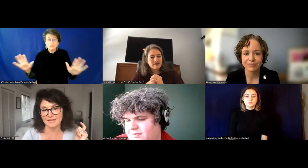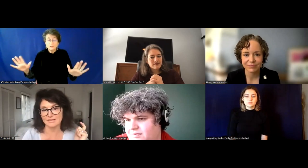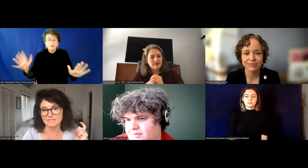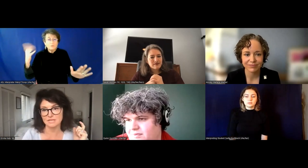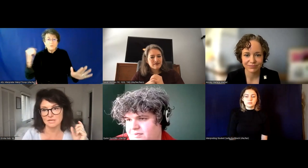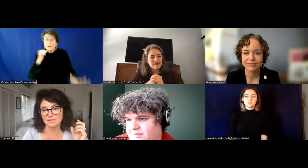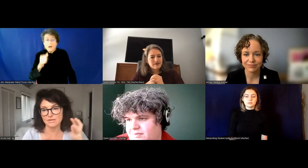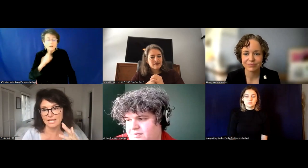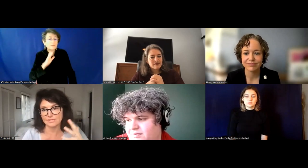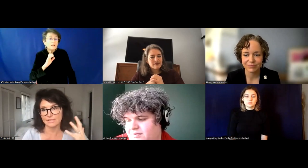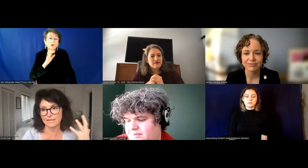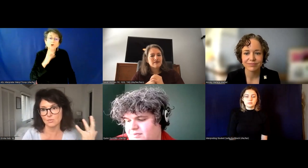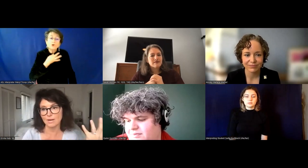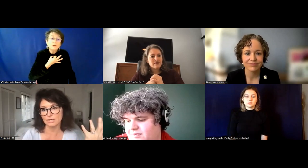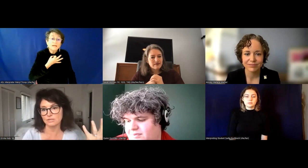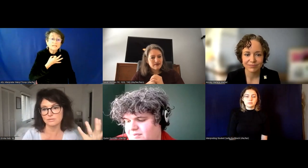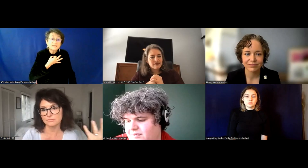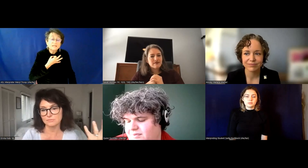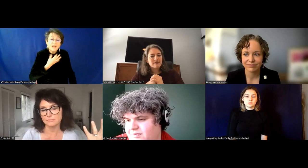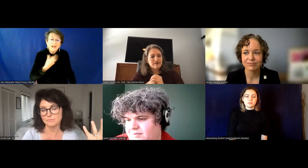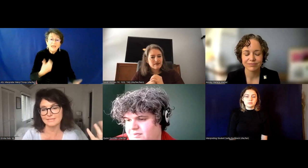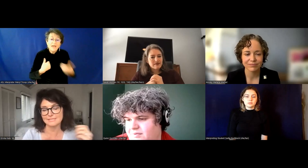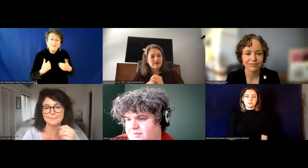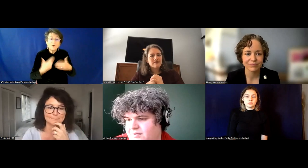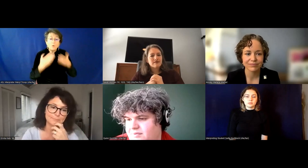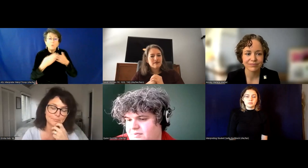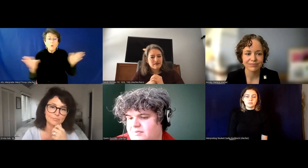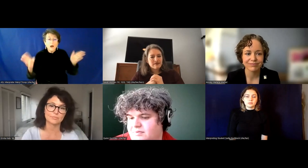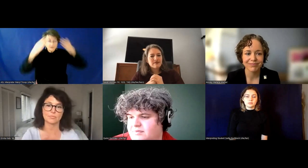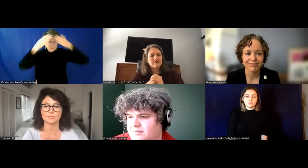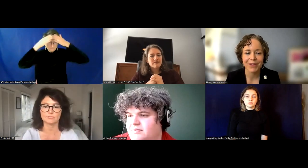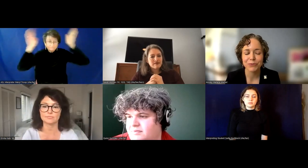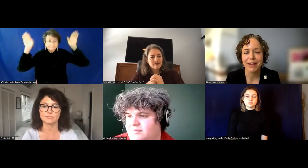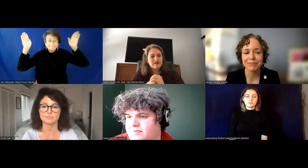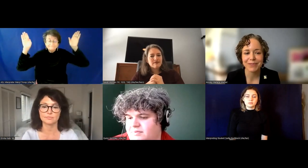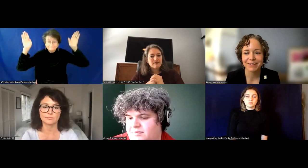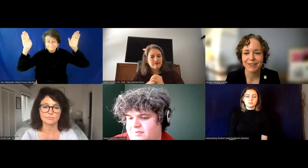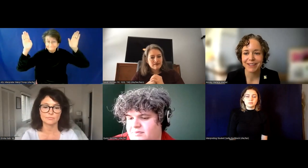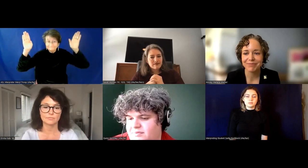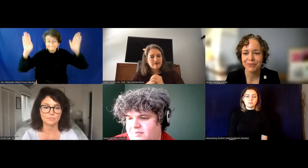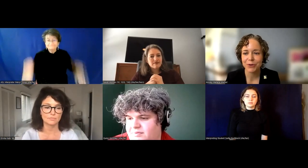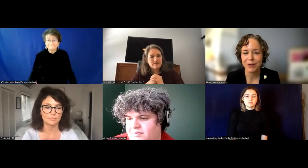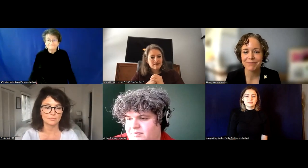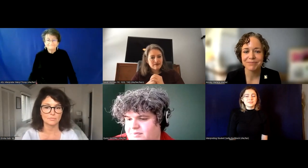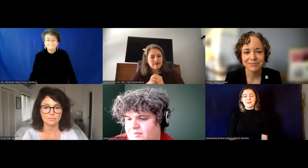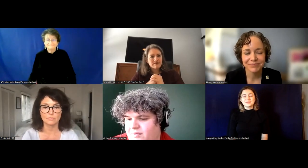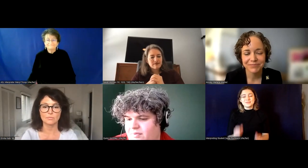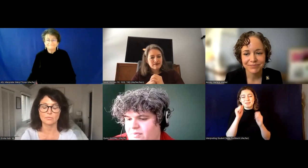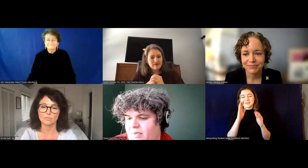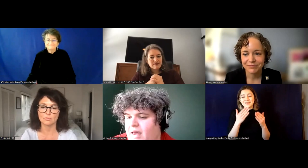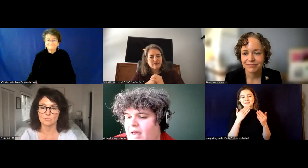and, uh, having a wider mindset. It's great. Thanks, Erica Quinn.